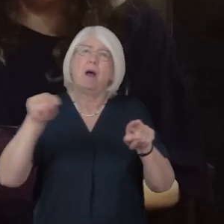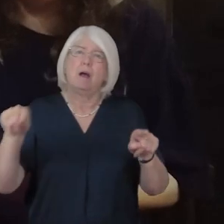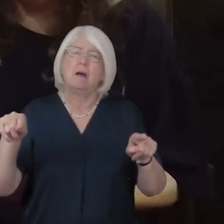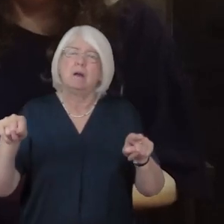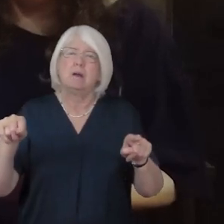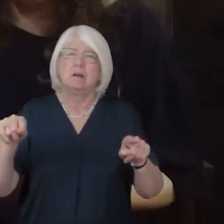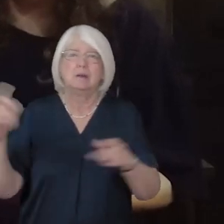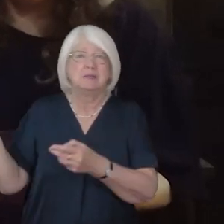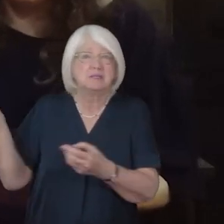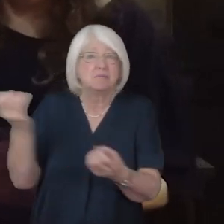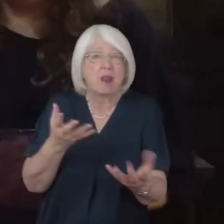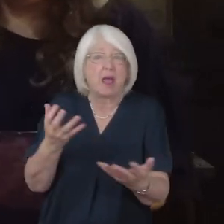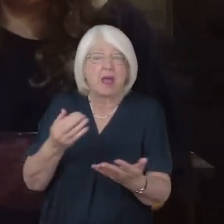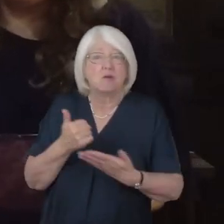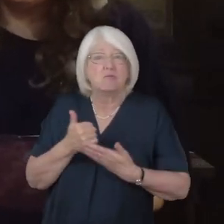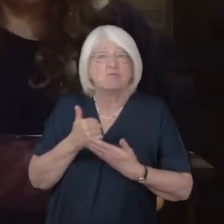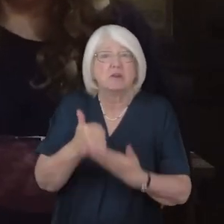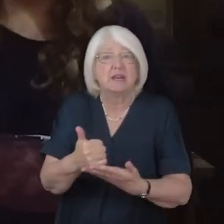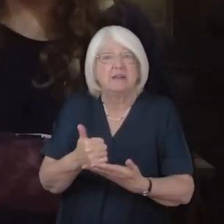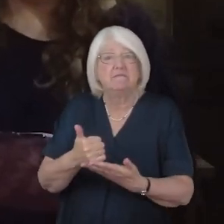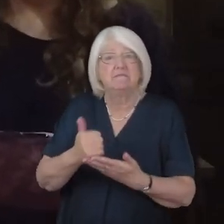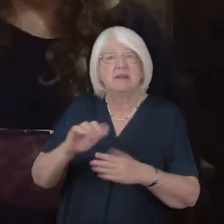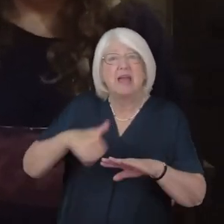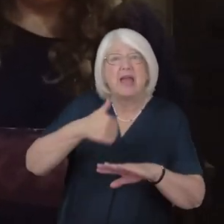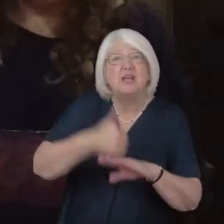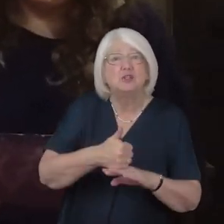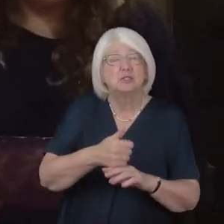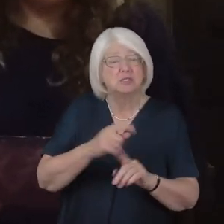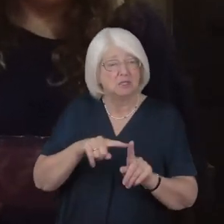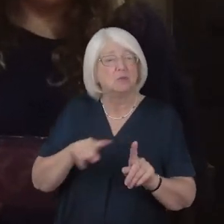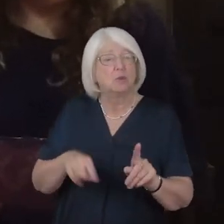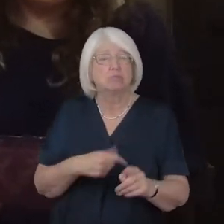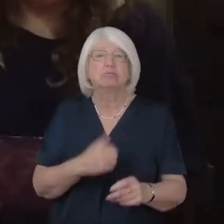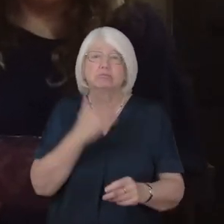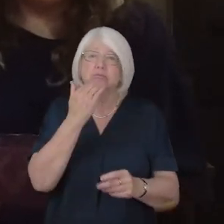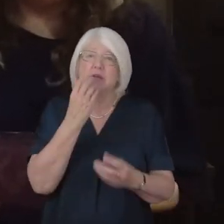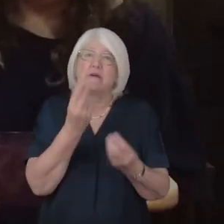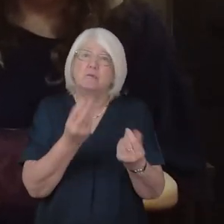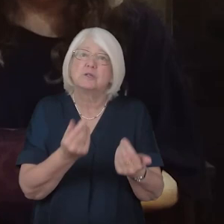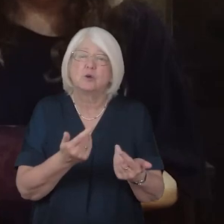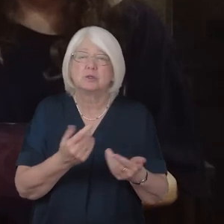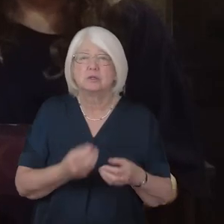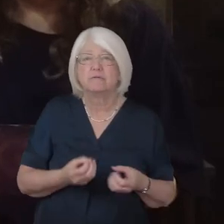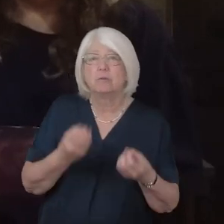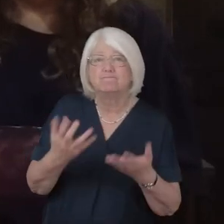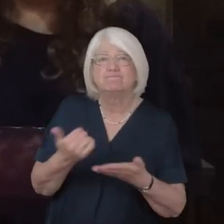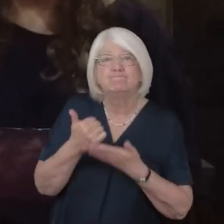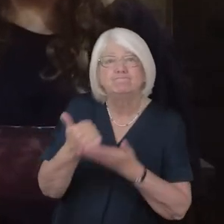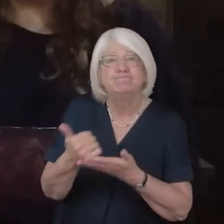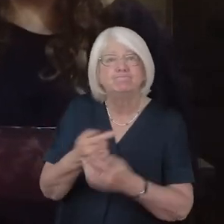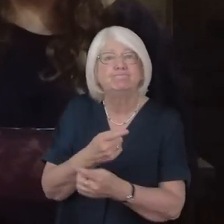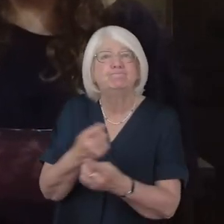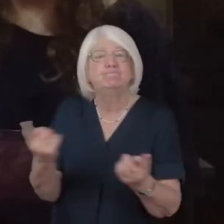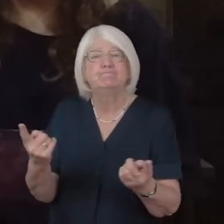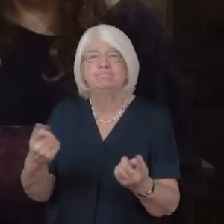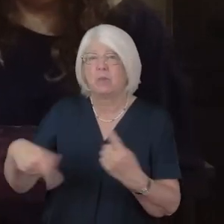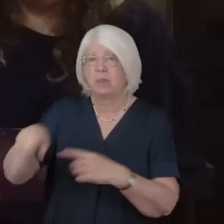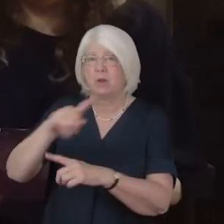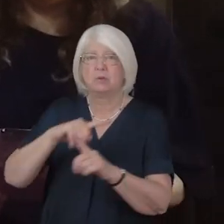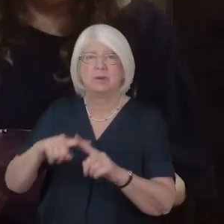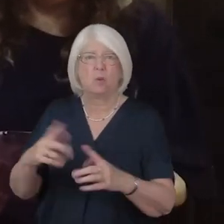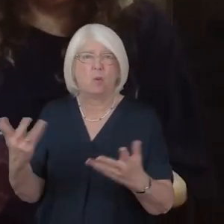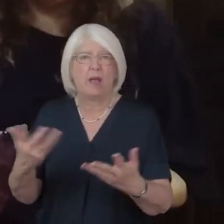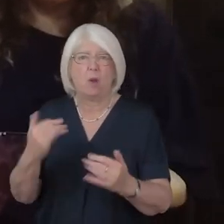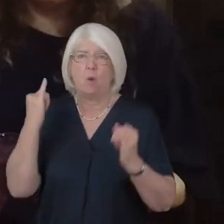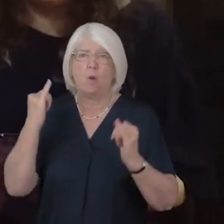so they can help and provide hope in places of great need through Jesus Christ our